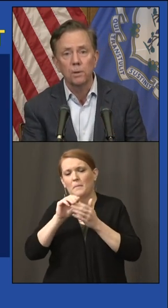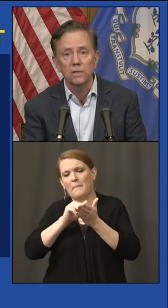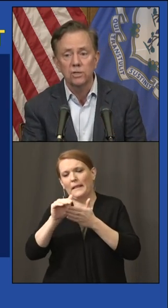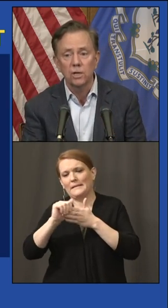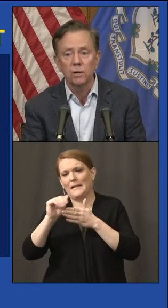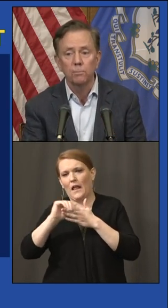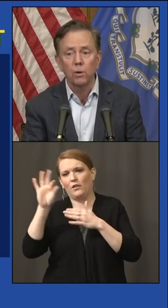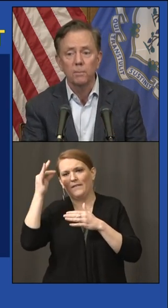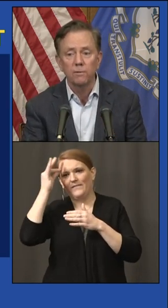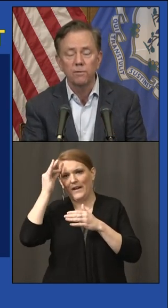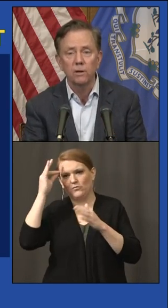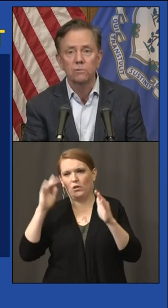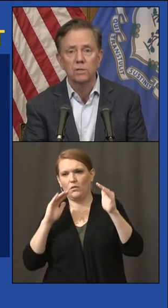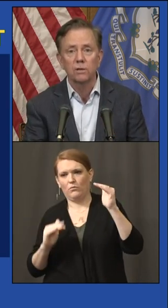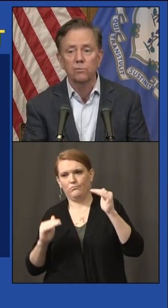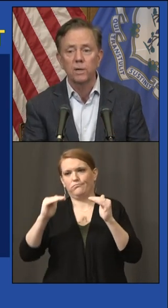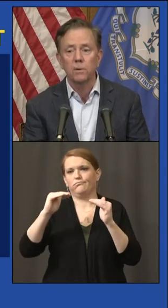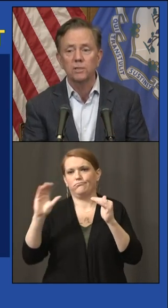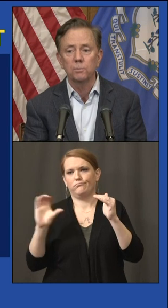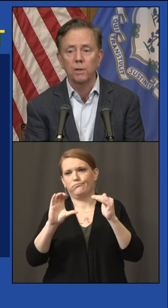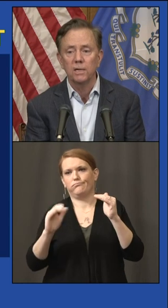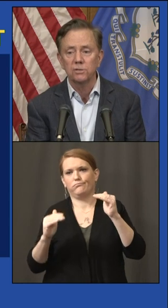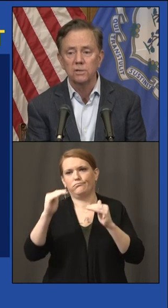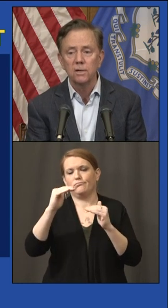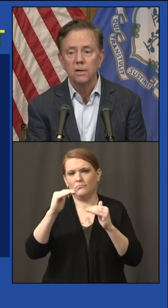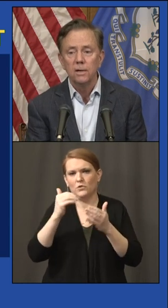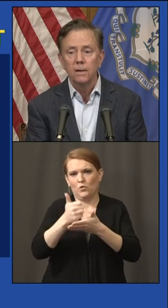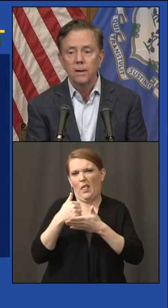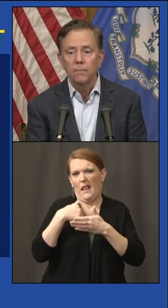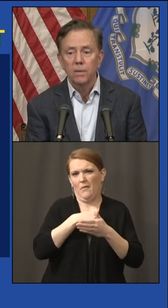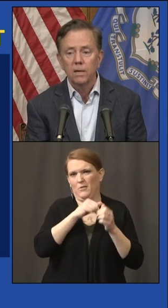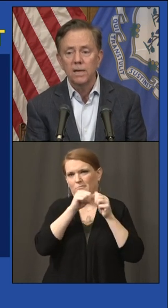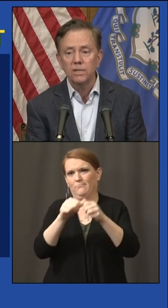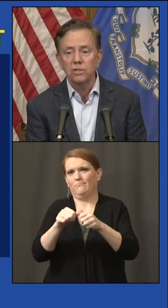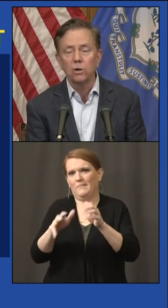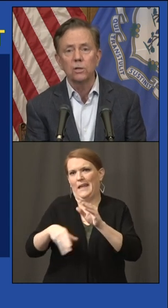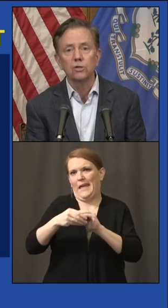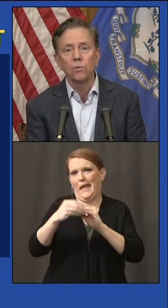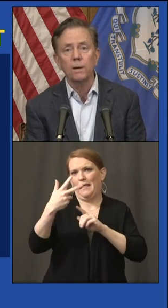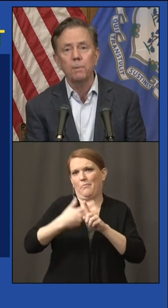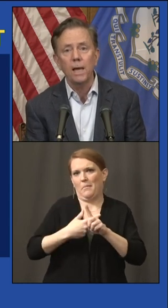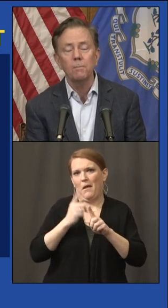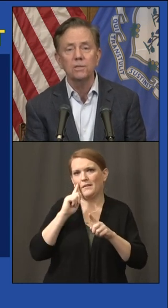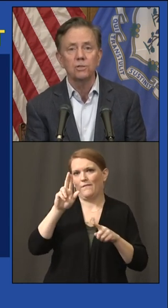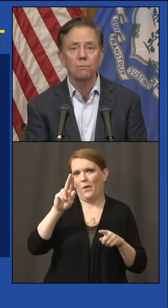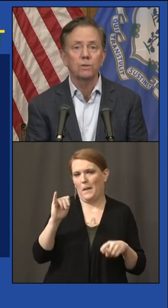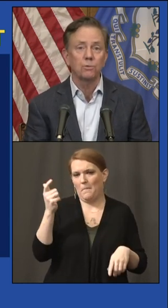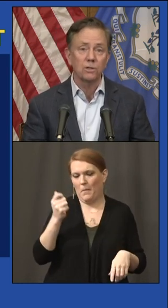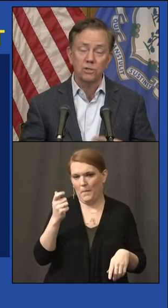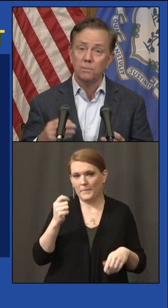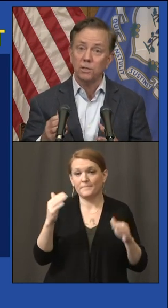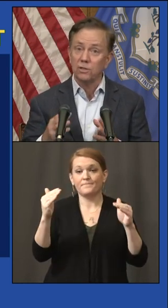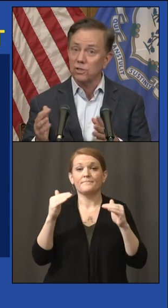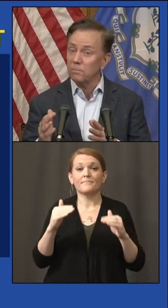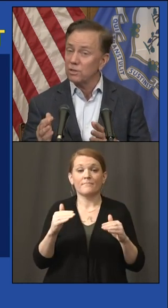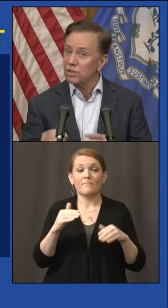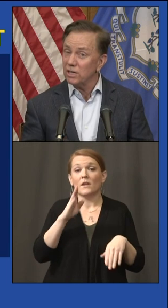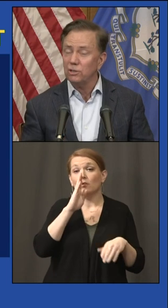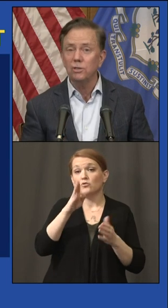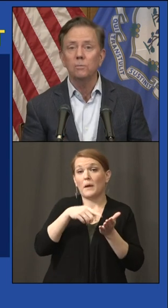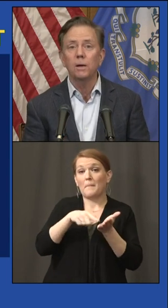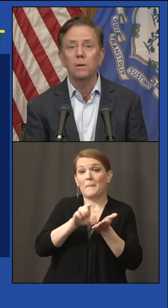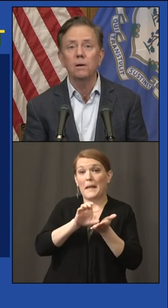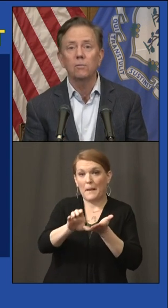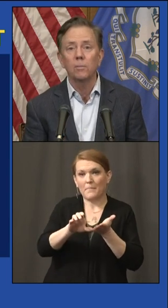plus in unemployment for those three months plus. Next are the direct payments, which were the subject of some